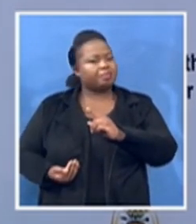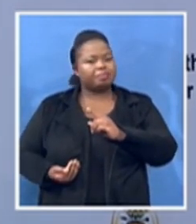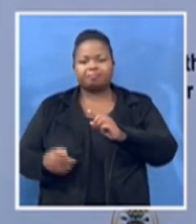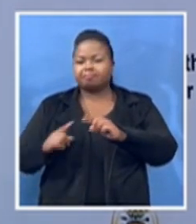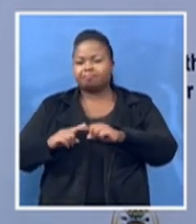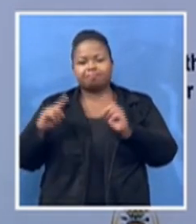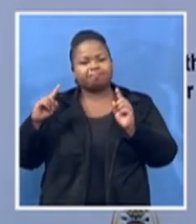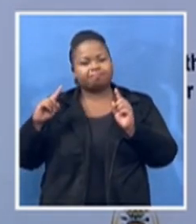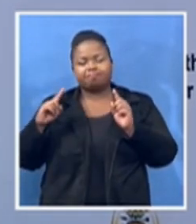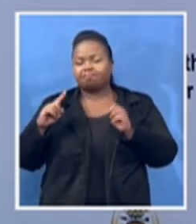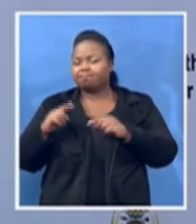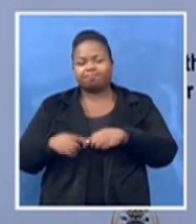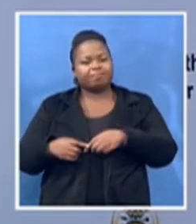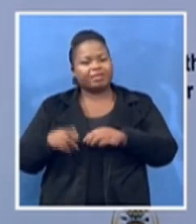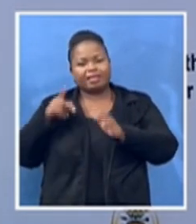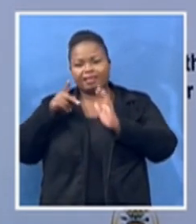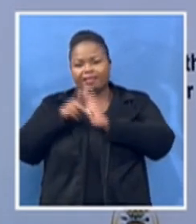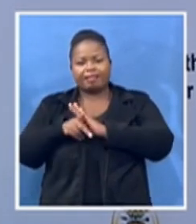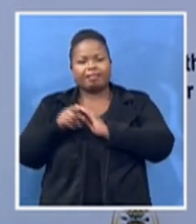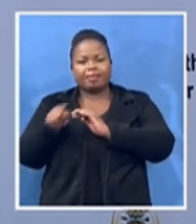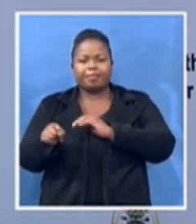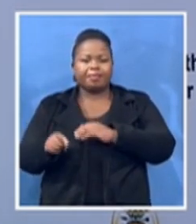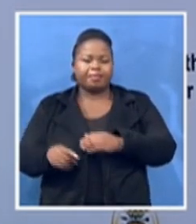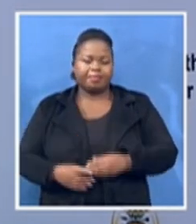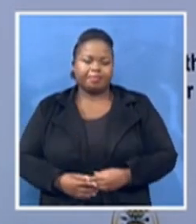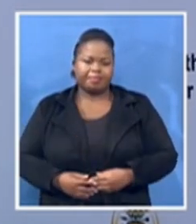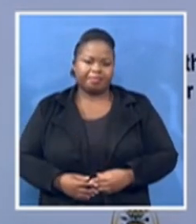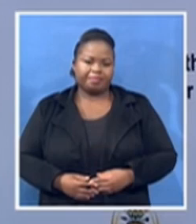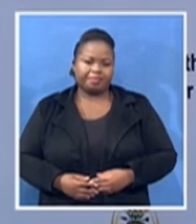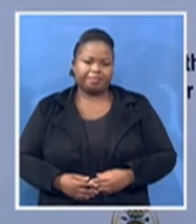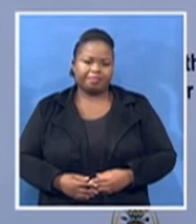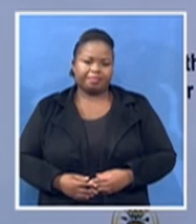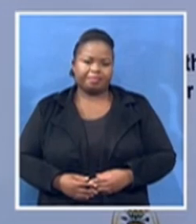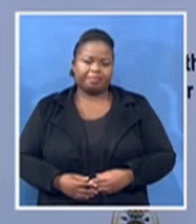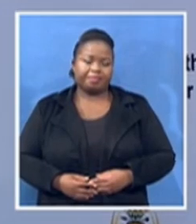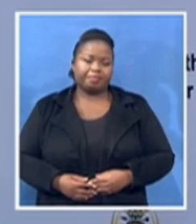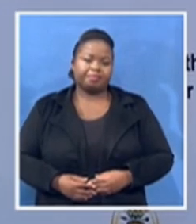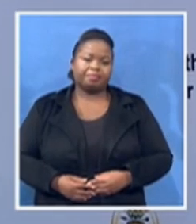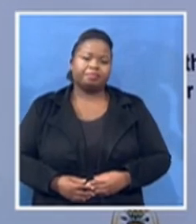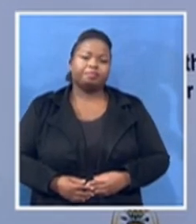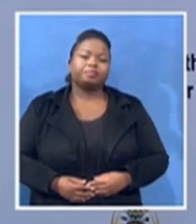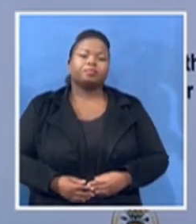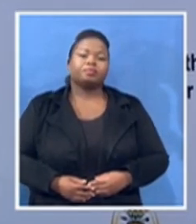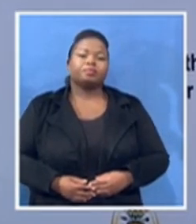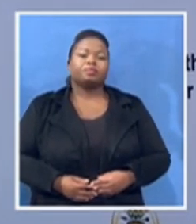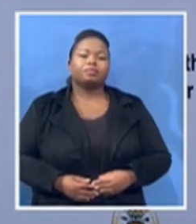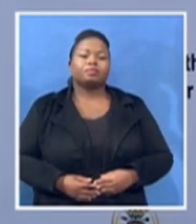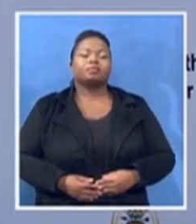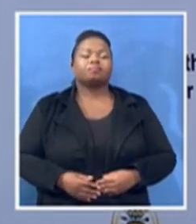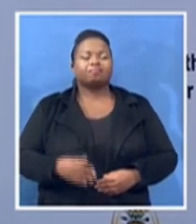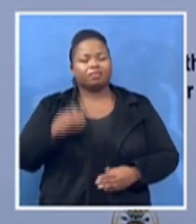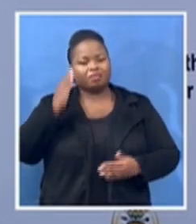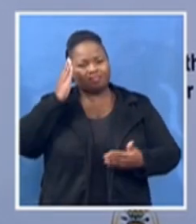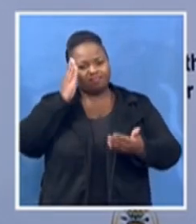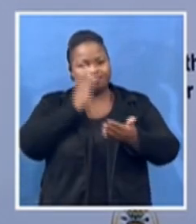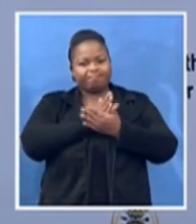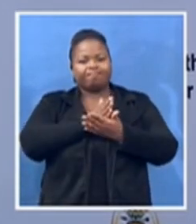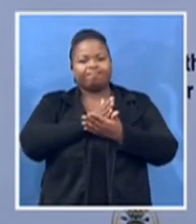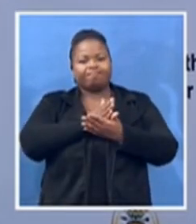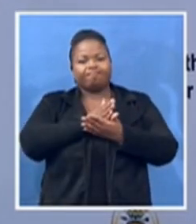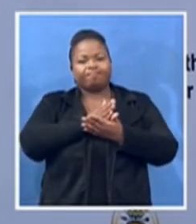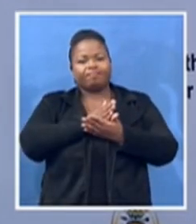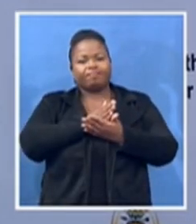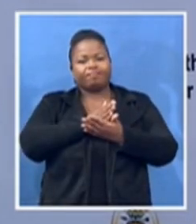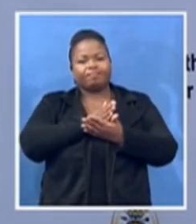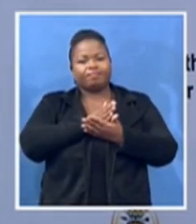eh, eh, we definitely have, eh, eh, in respect